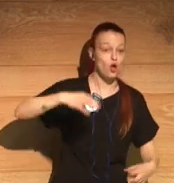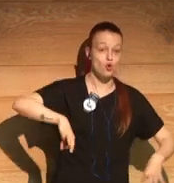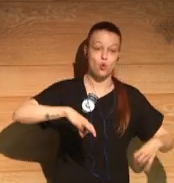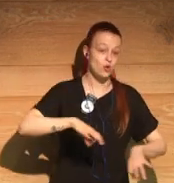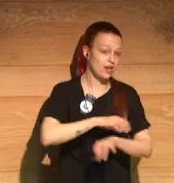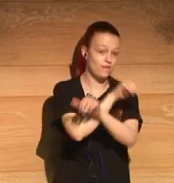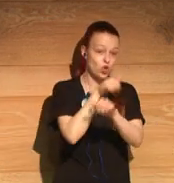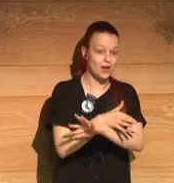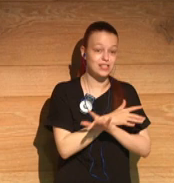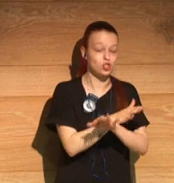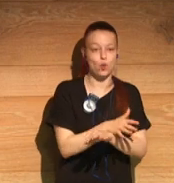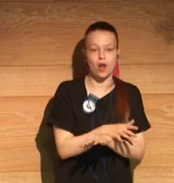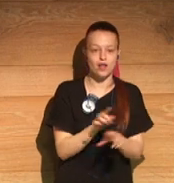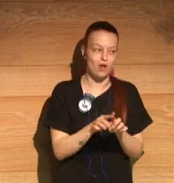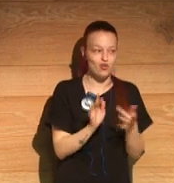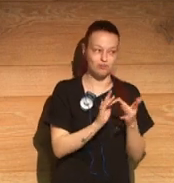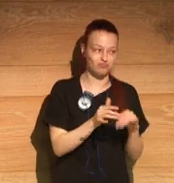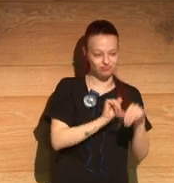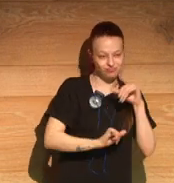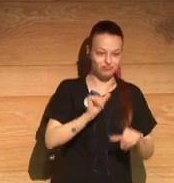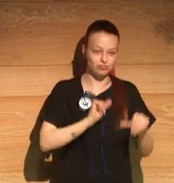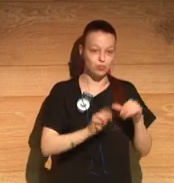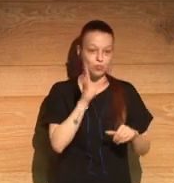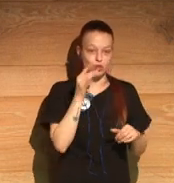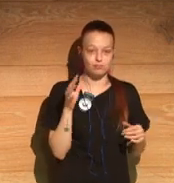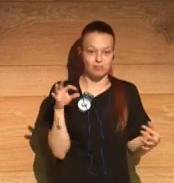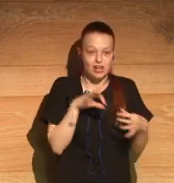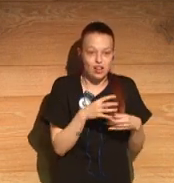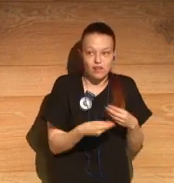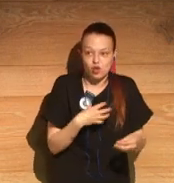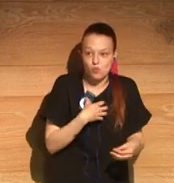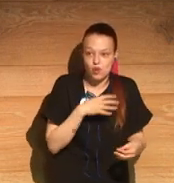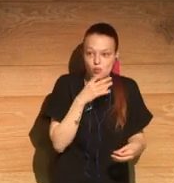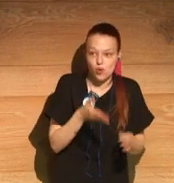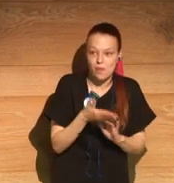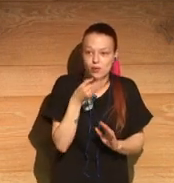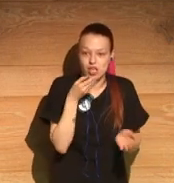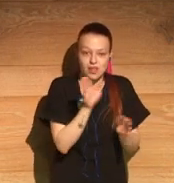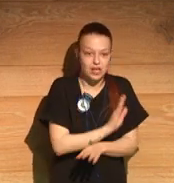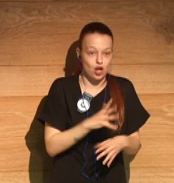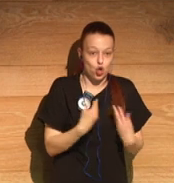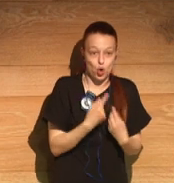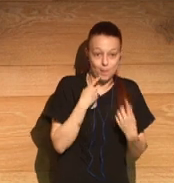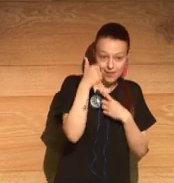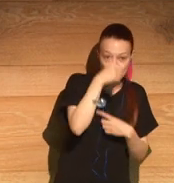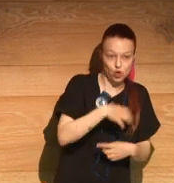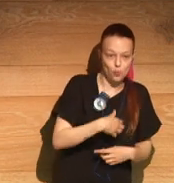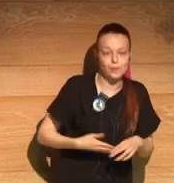a relationship. You're not going to be going out for dinner with your partner. You're not going to be going to the cinema with your partner.